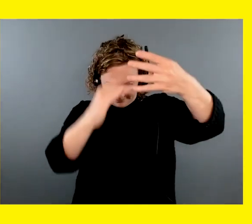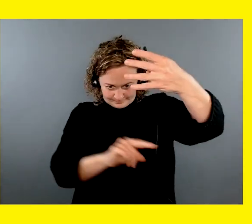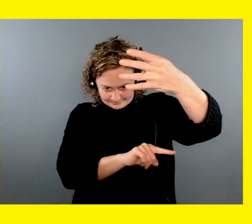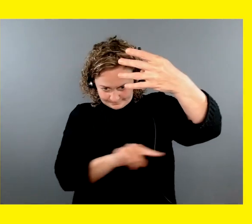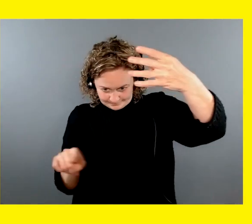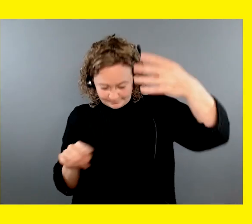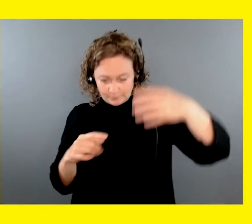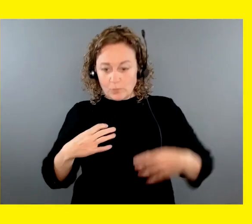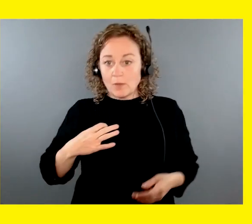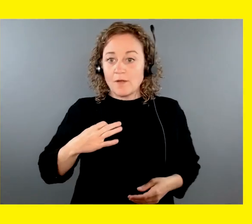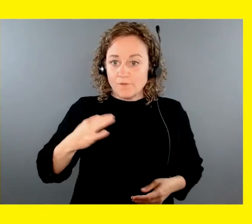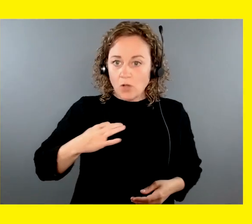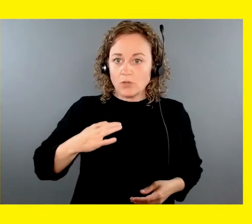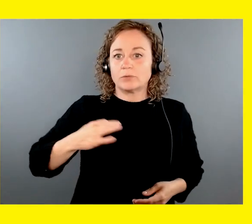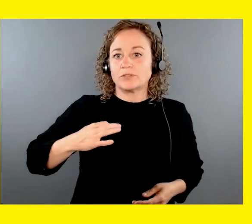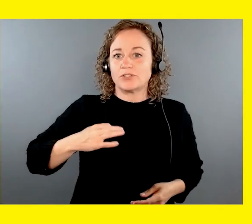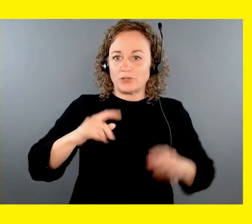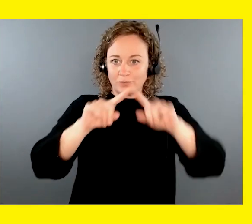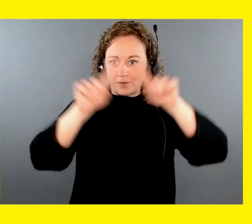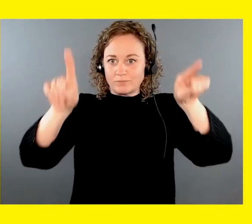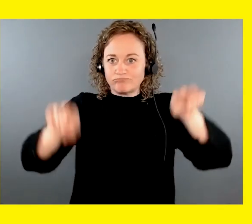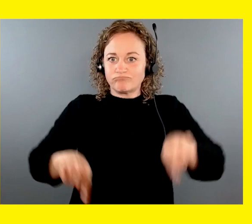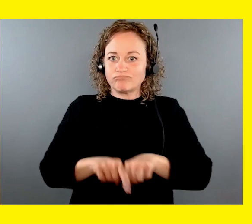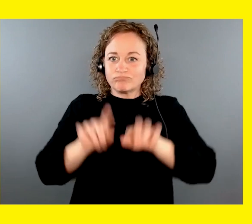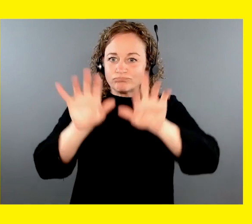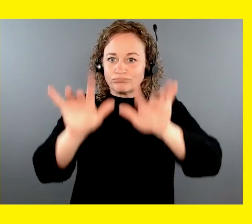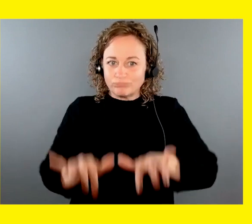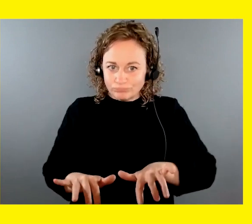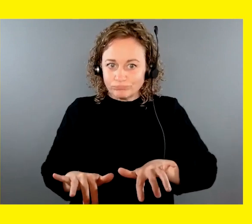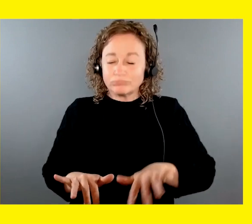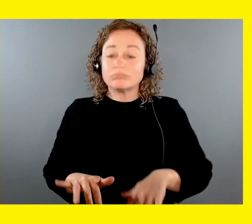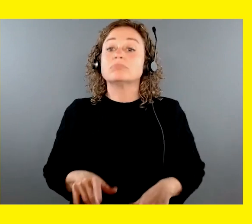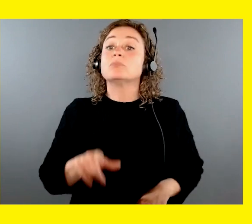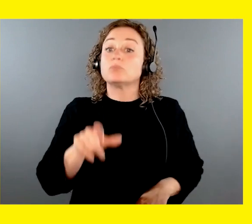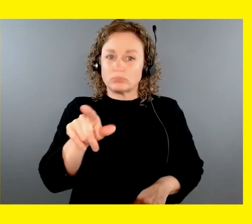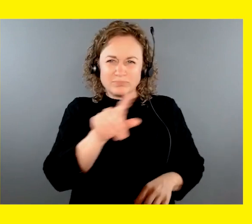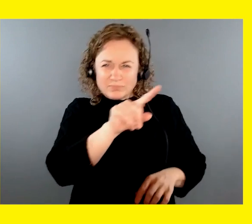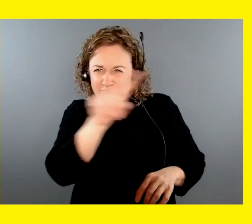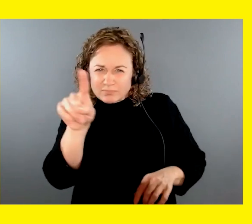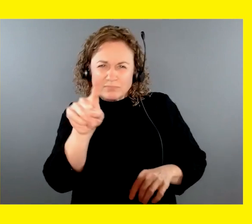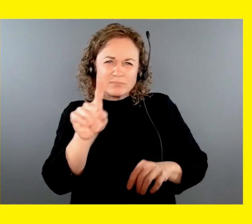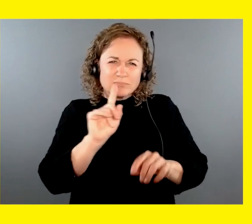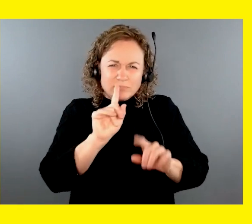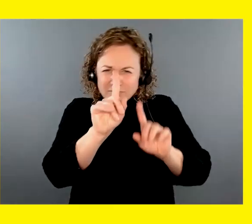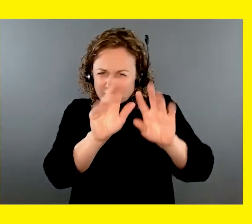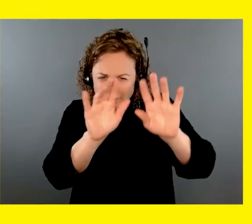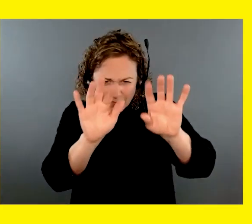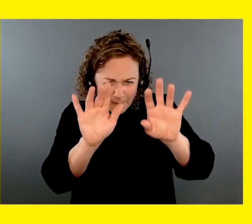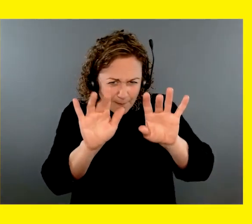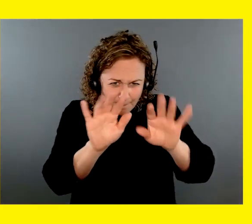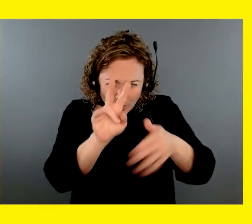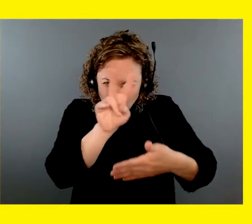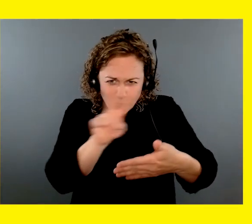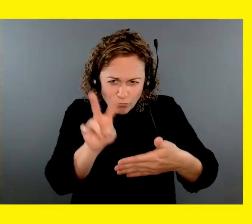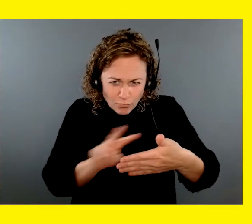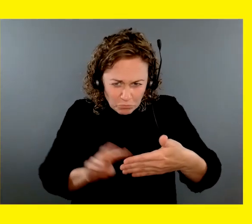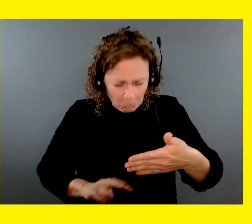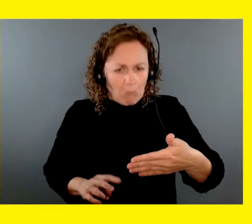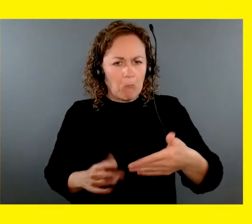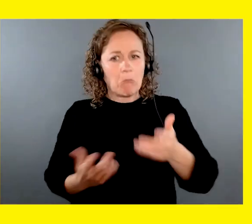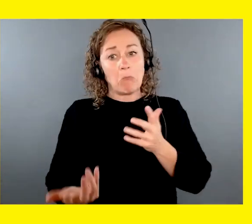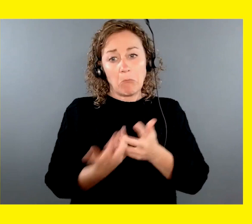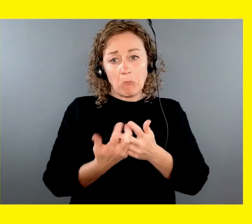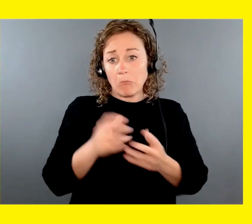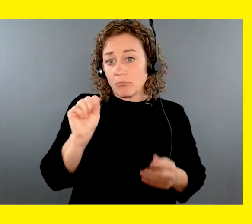on volunteer application. This way you'll actually go through a list of questions and it will give you a better idea about if this is going to be a good fit for you. We are